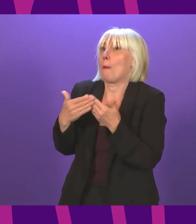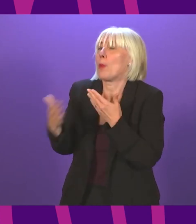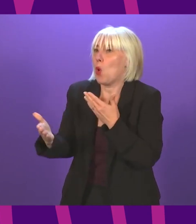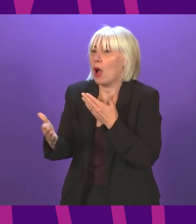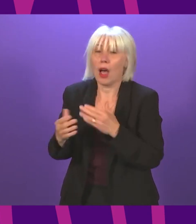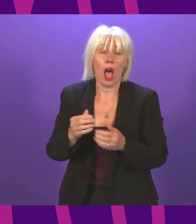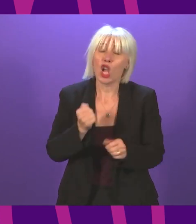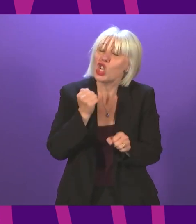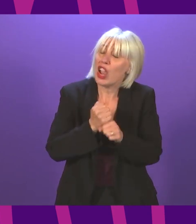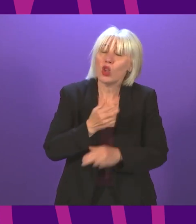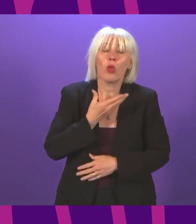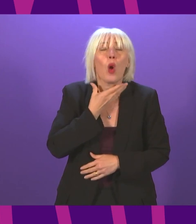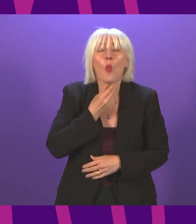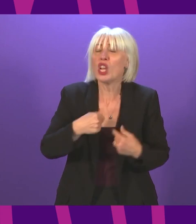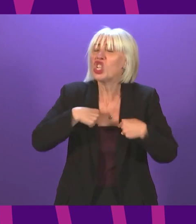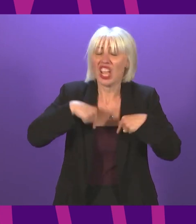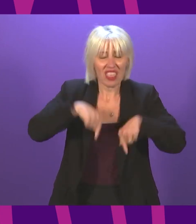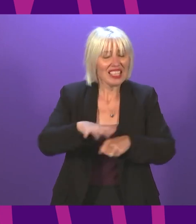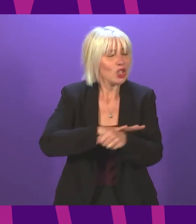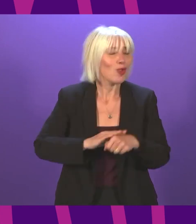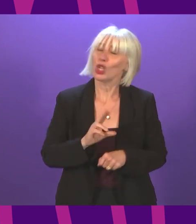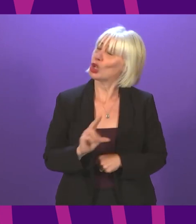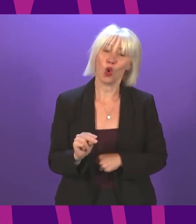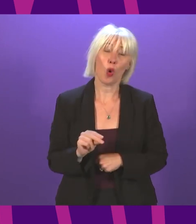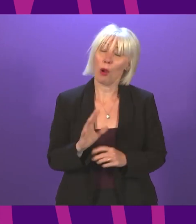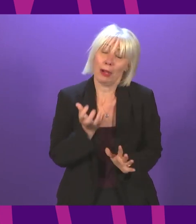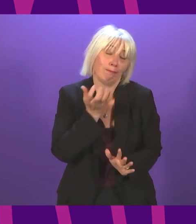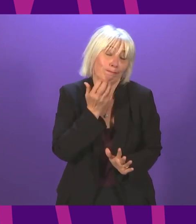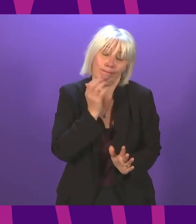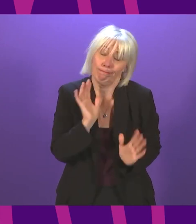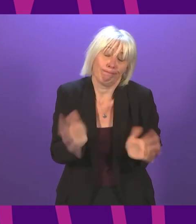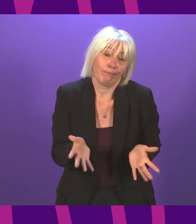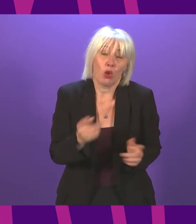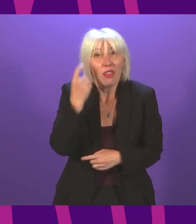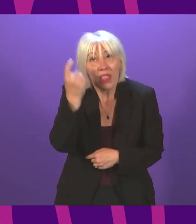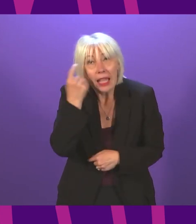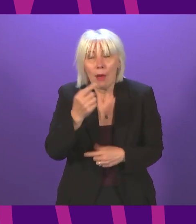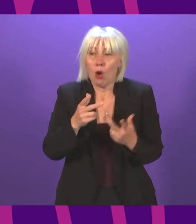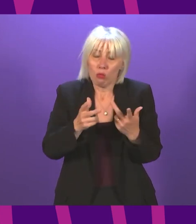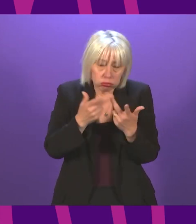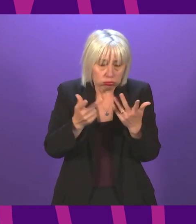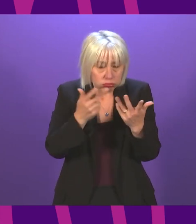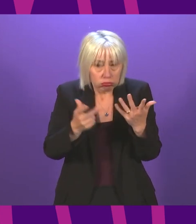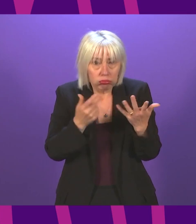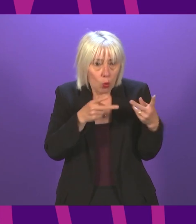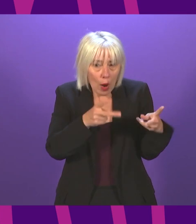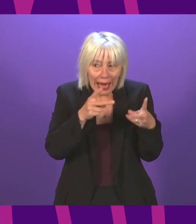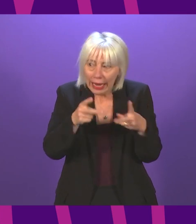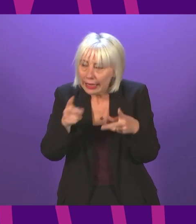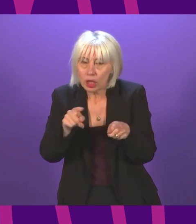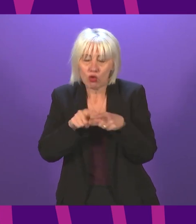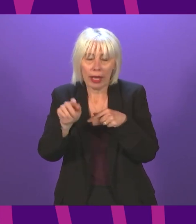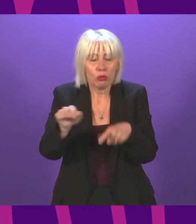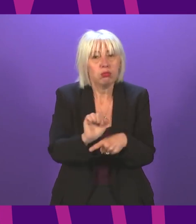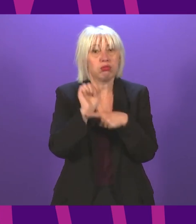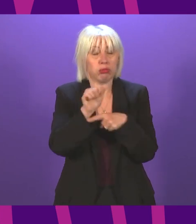genuinely wish we weren't in this position, but we are. And therefore, we've got to think about every proportionate measure we can take to try to protect